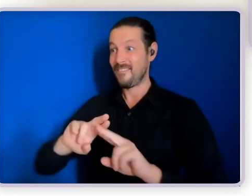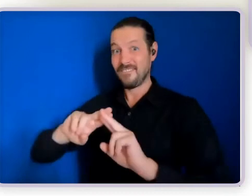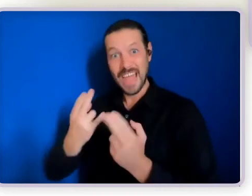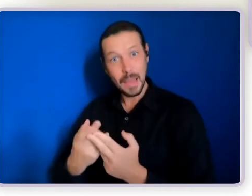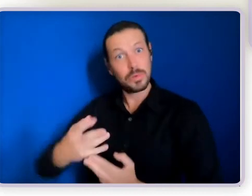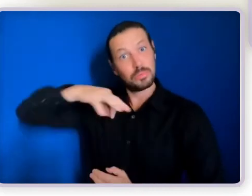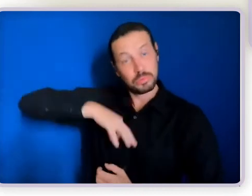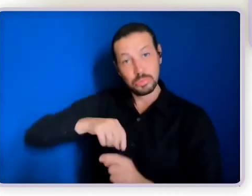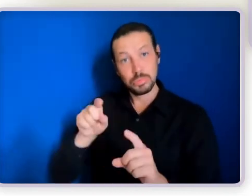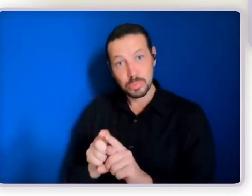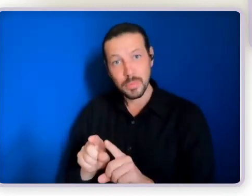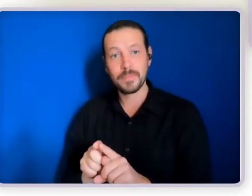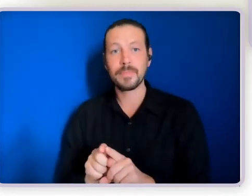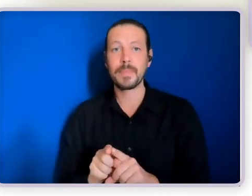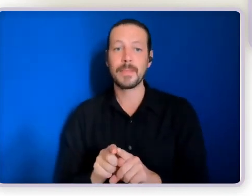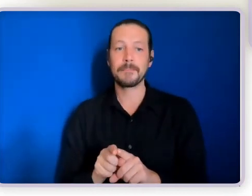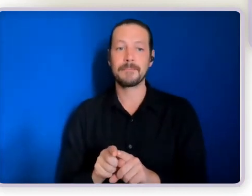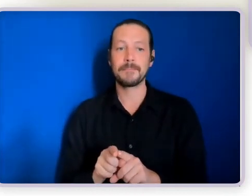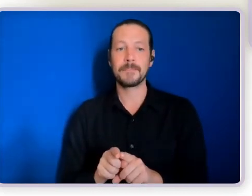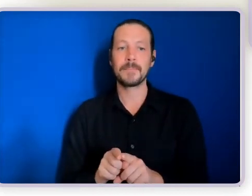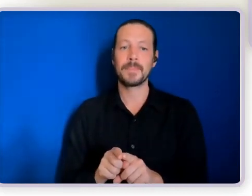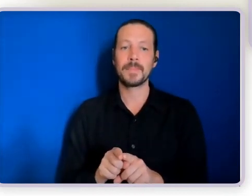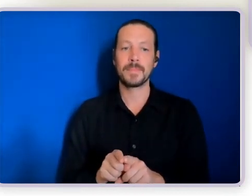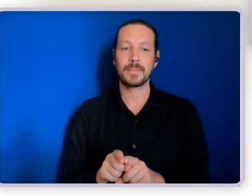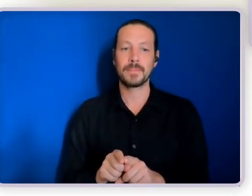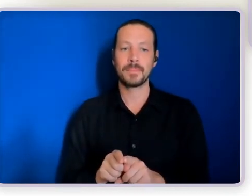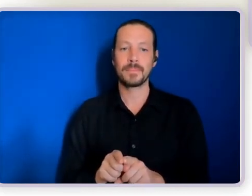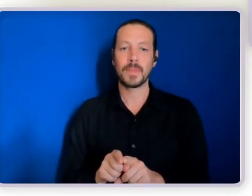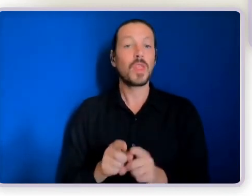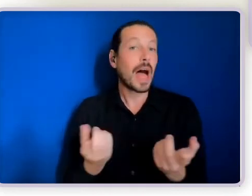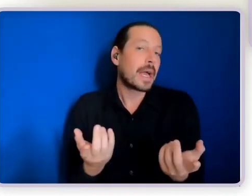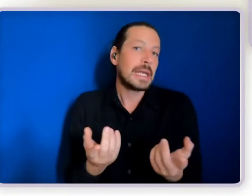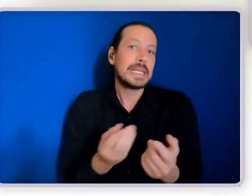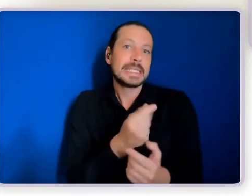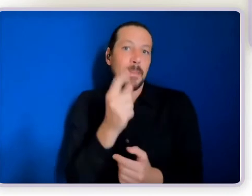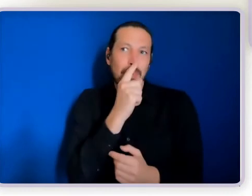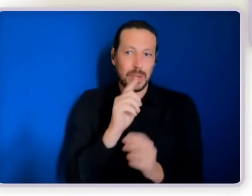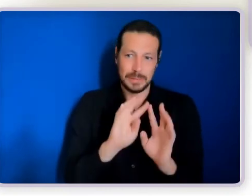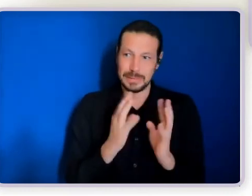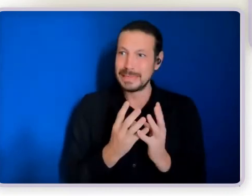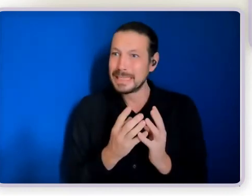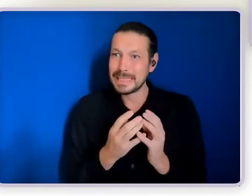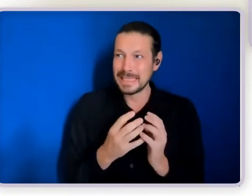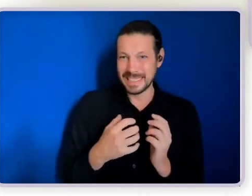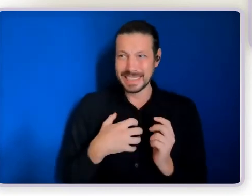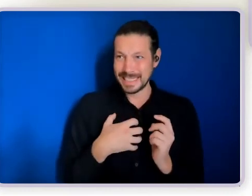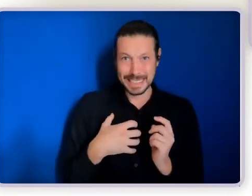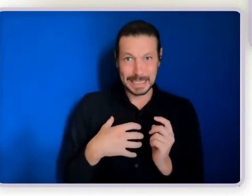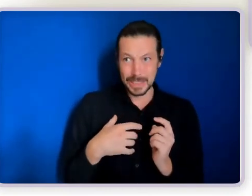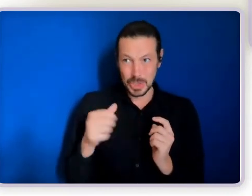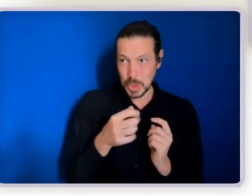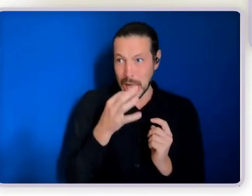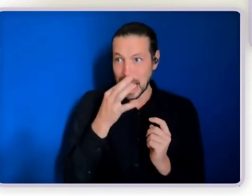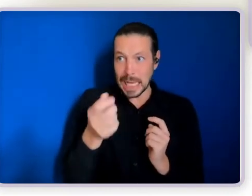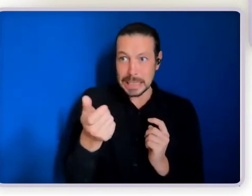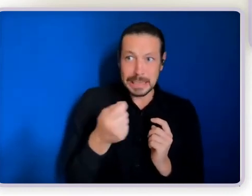certainly people being afraid to ask for people to join their circle but but realizing actually that people did come and